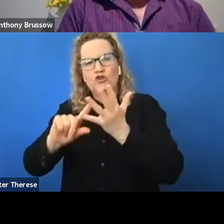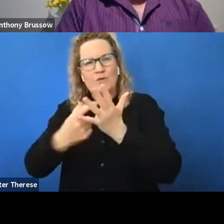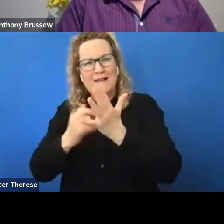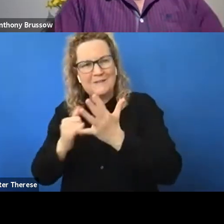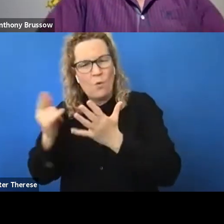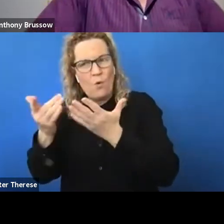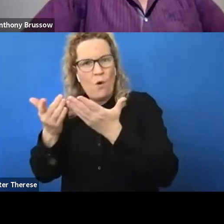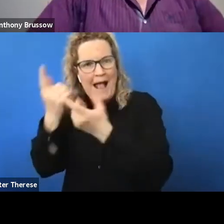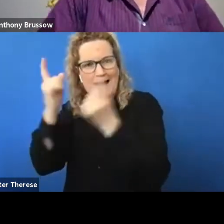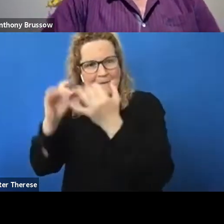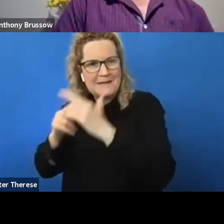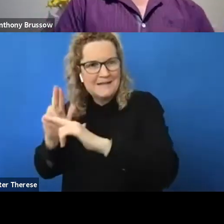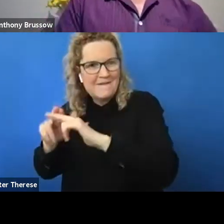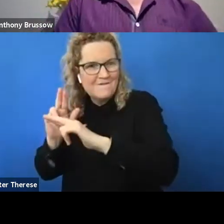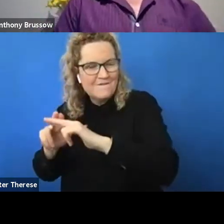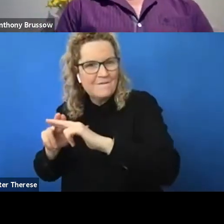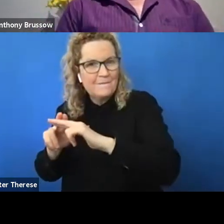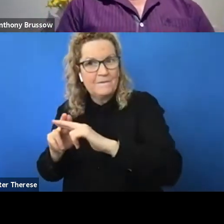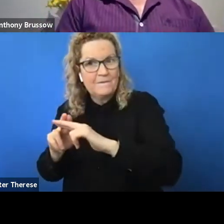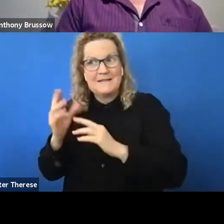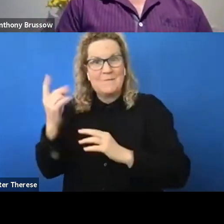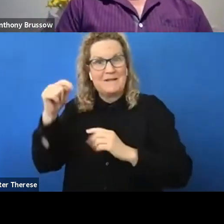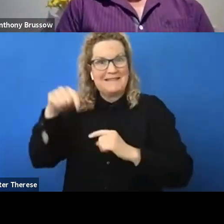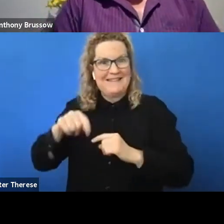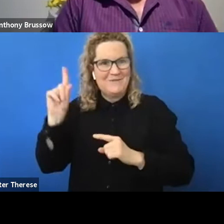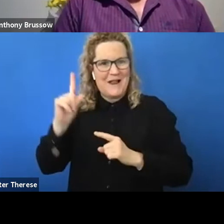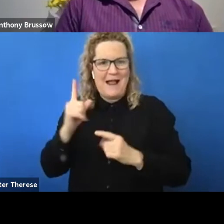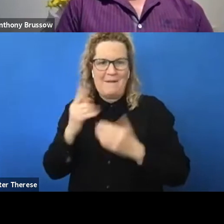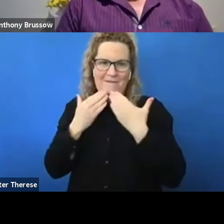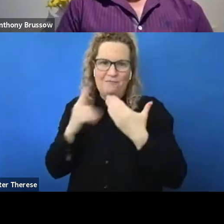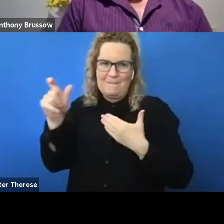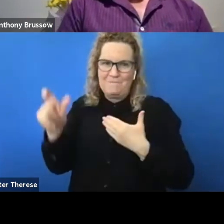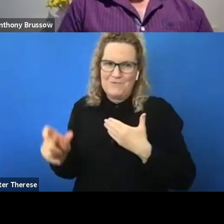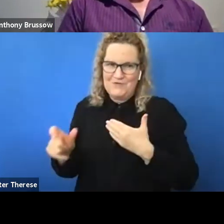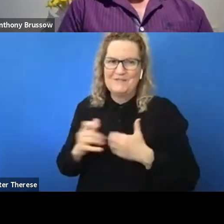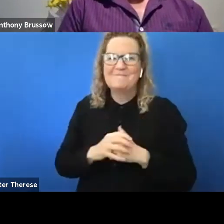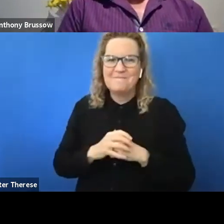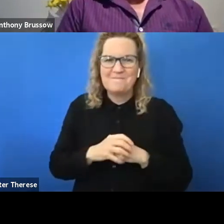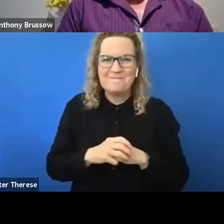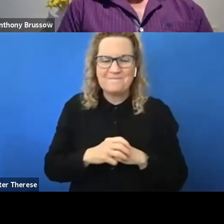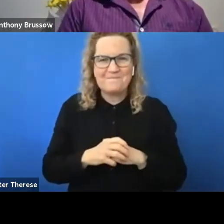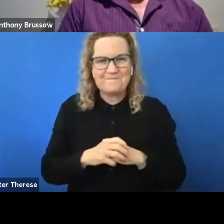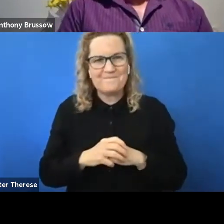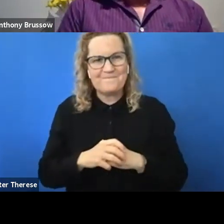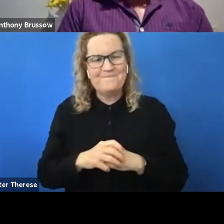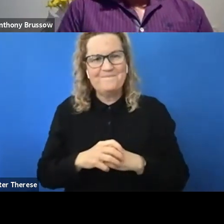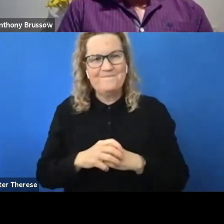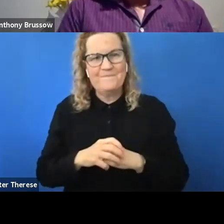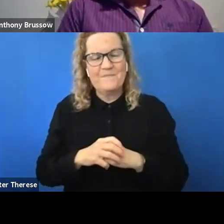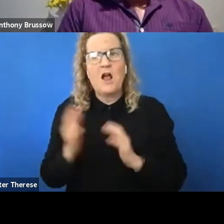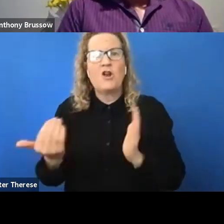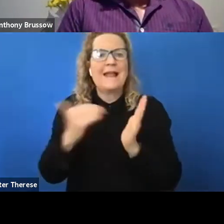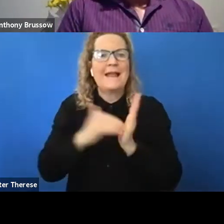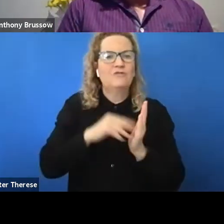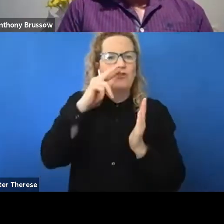One of them is actually in attendance today, who I'm very thankful for. I also got extra reading and writing